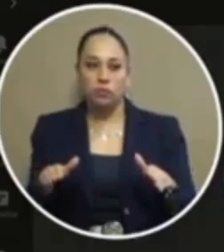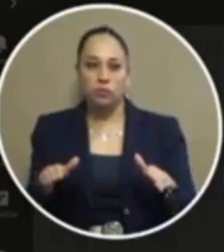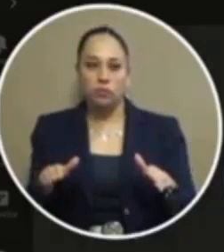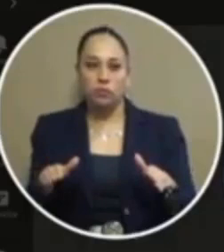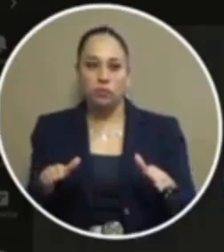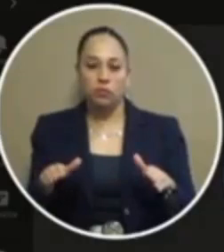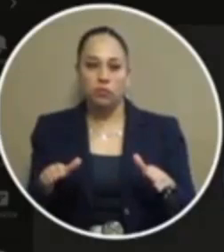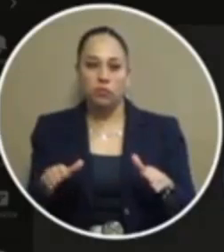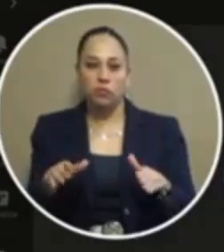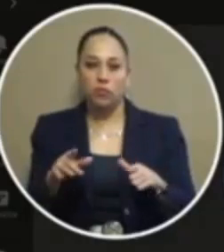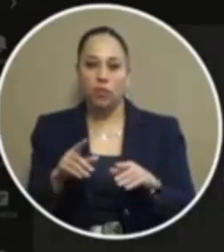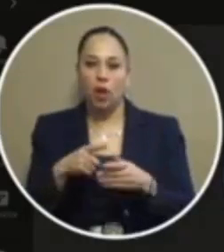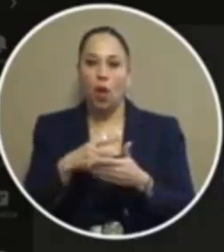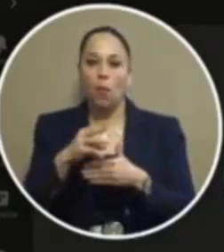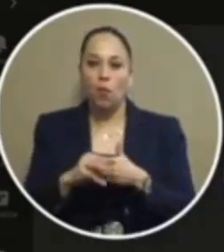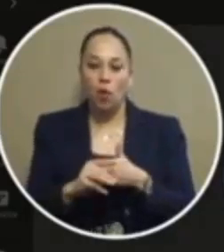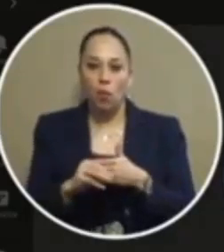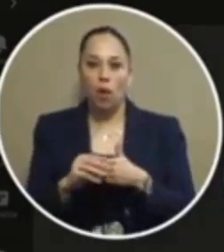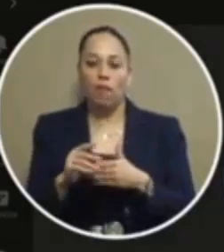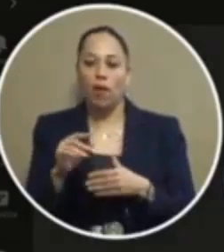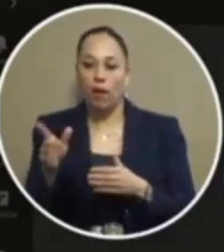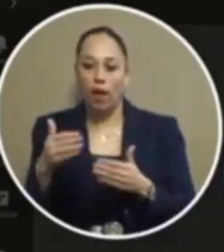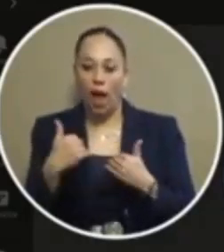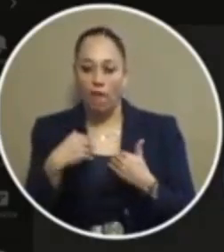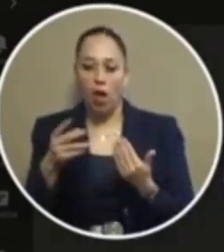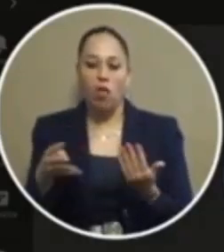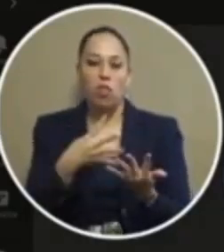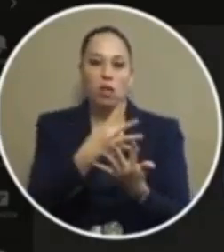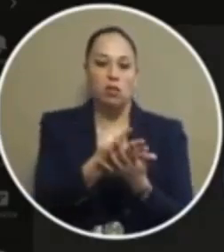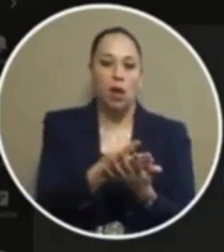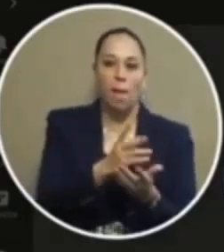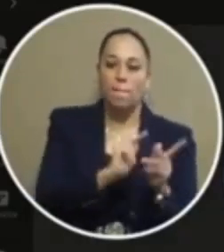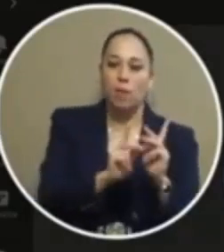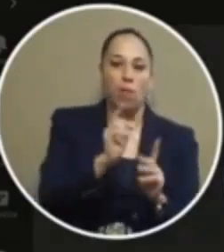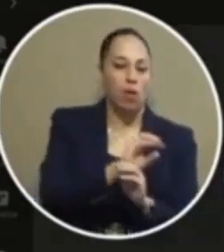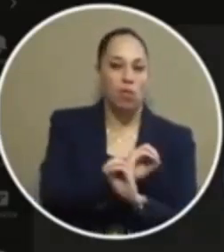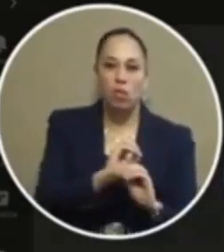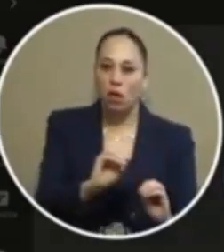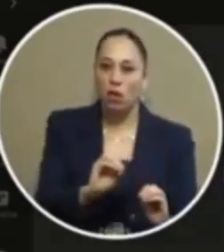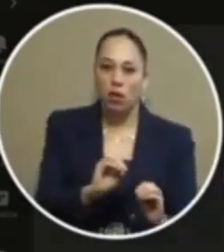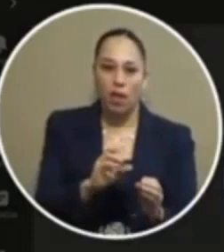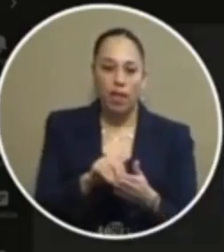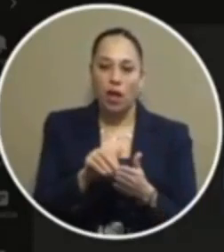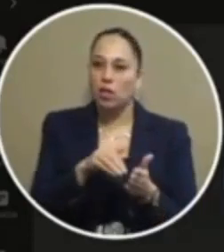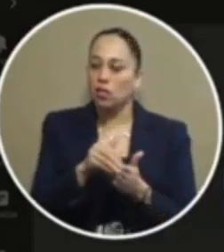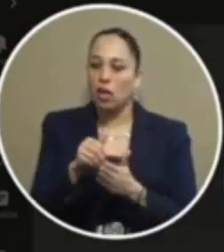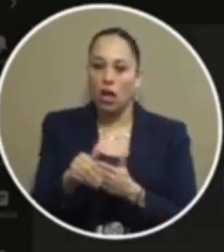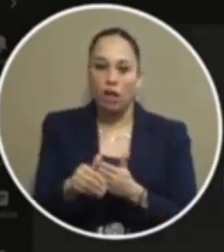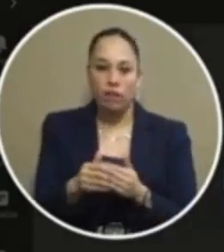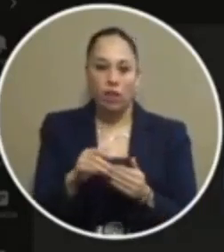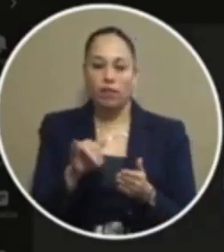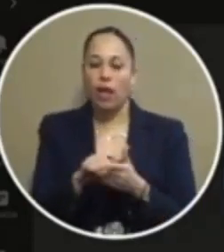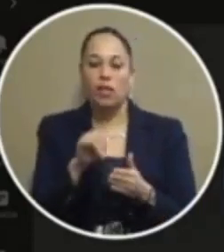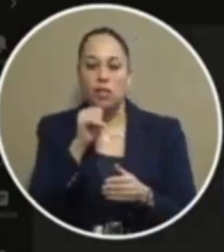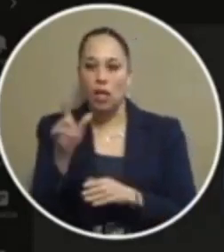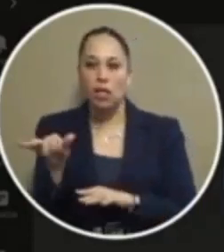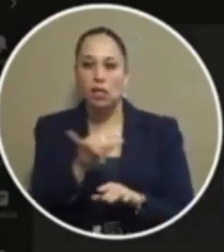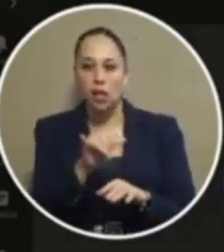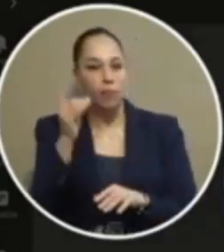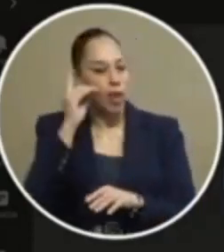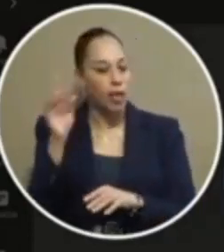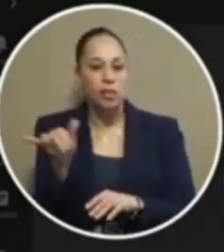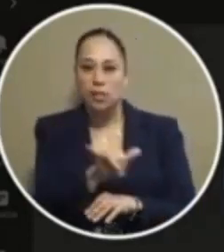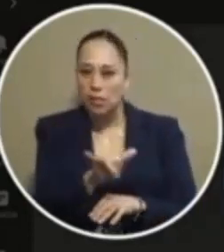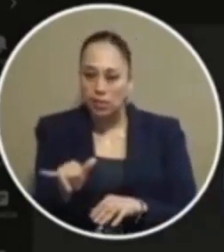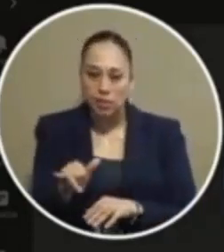cannabis program there that they're not bringing people into jail on this at all it's not offender based it's offense based harris county has the same thing dallas has the same